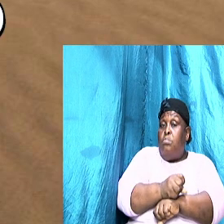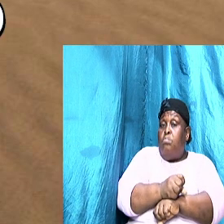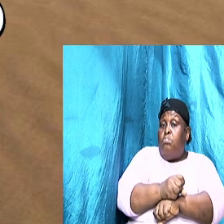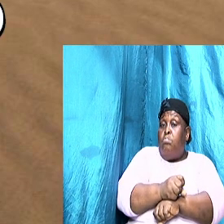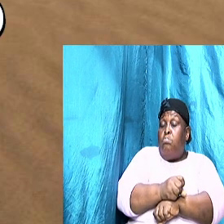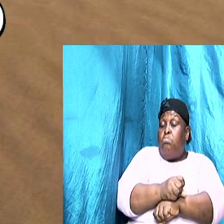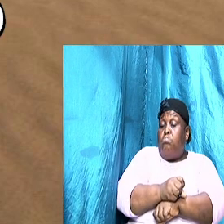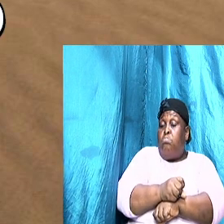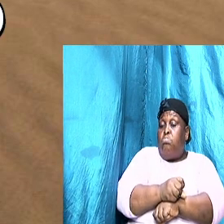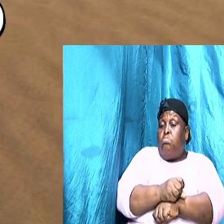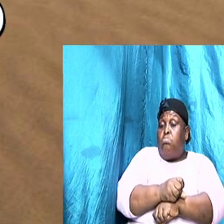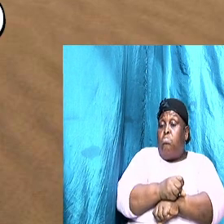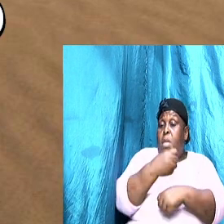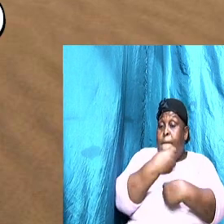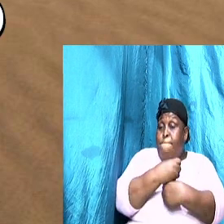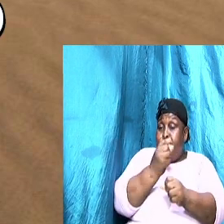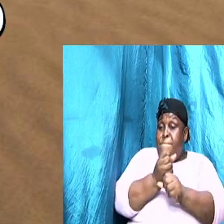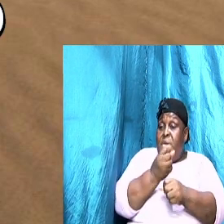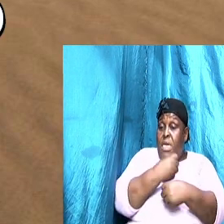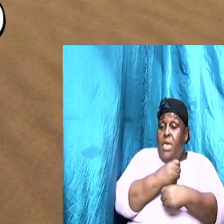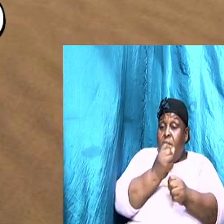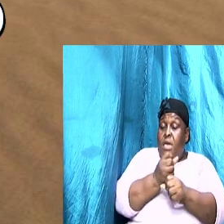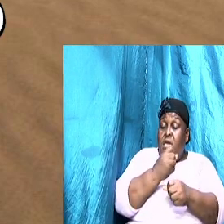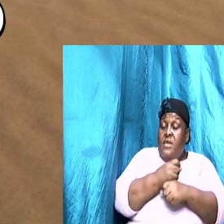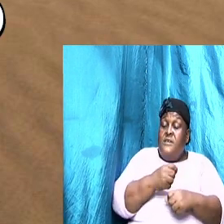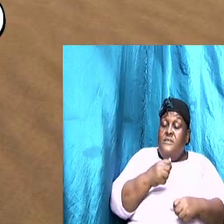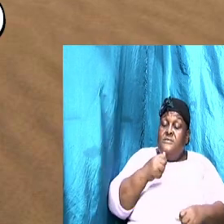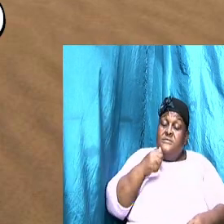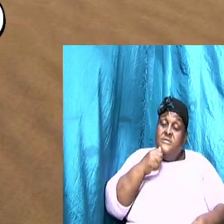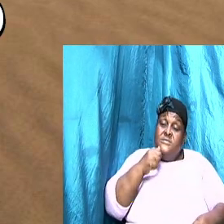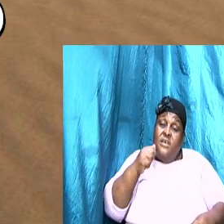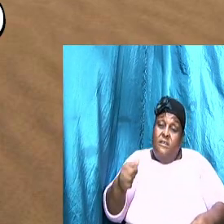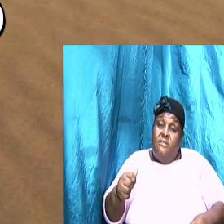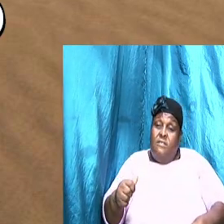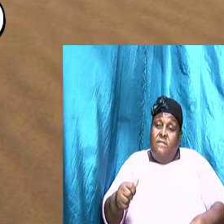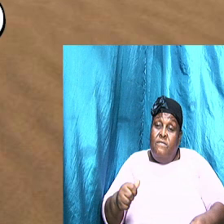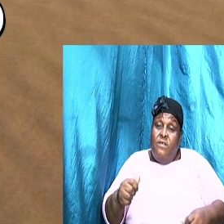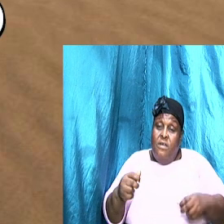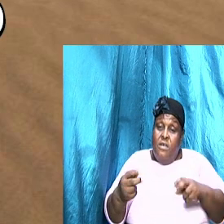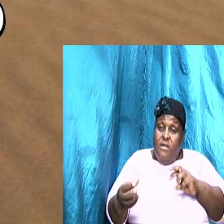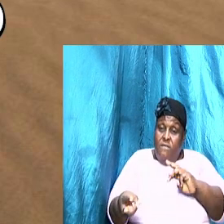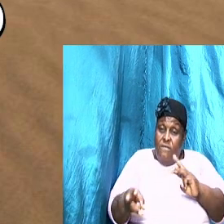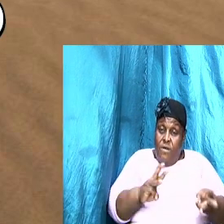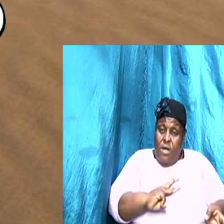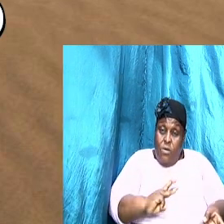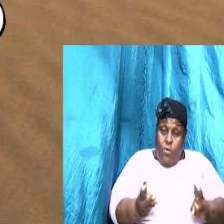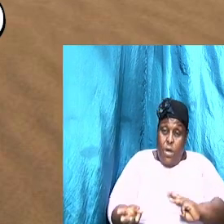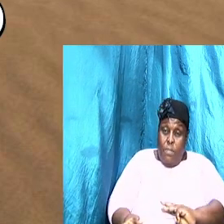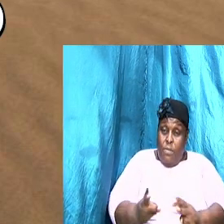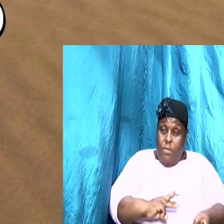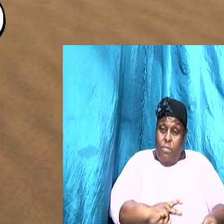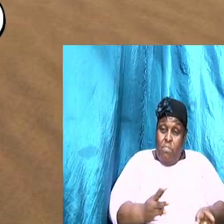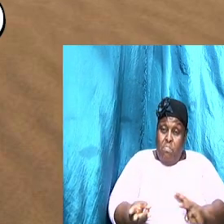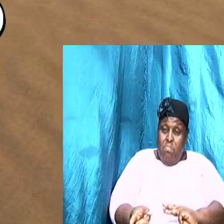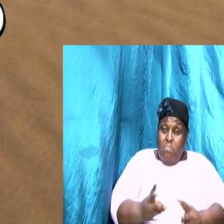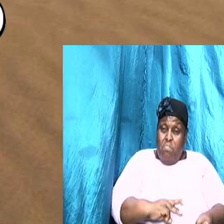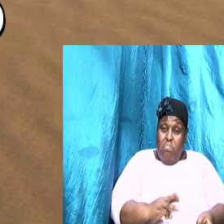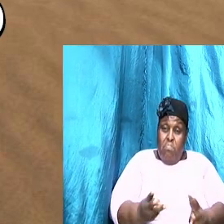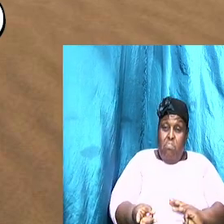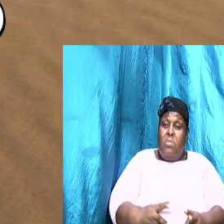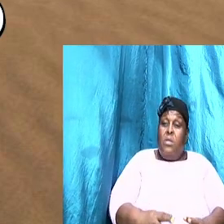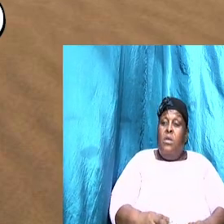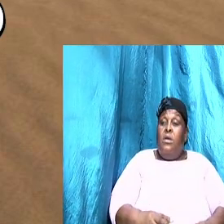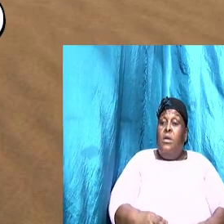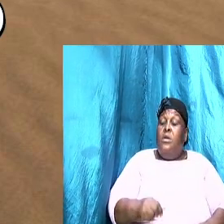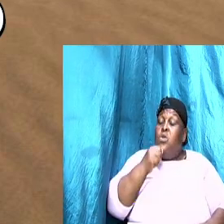what you call this woman the virtuous woman she has something to offer to the home